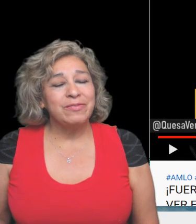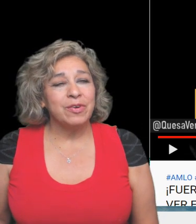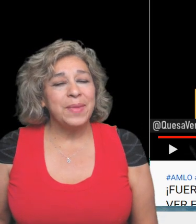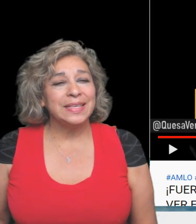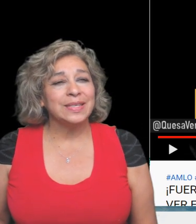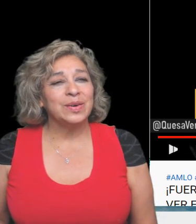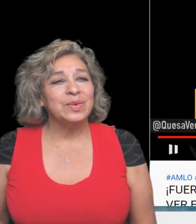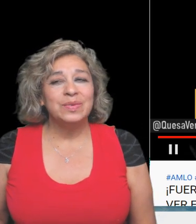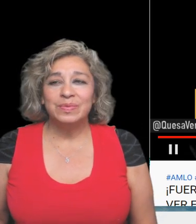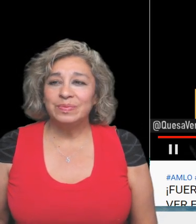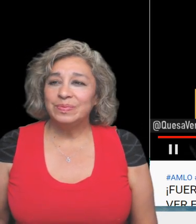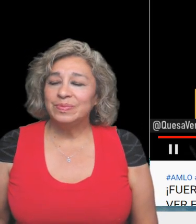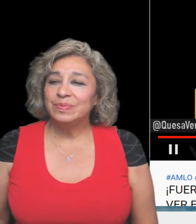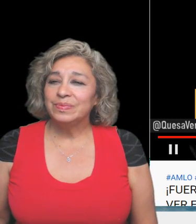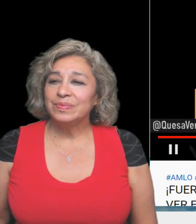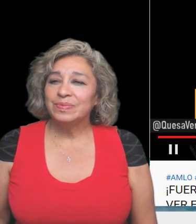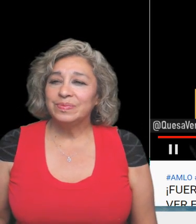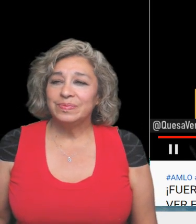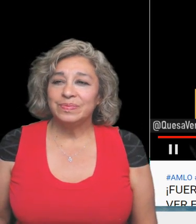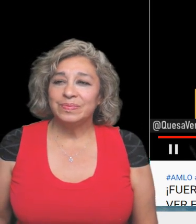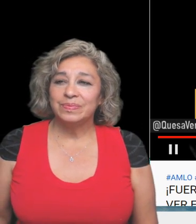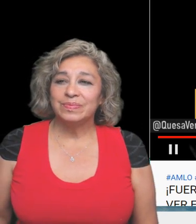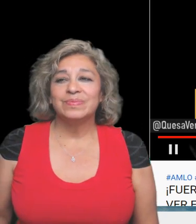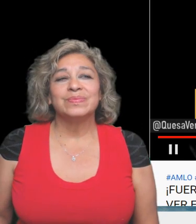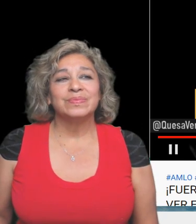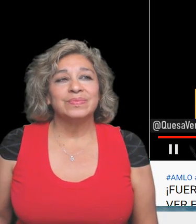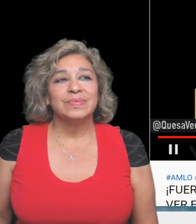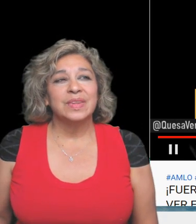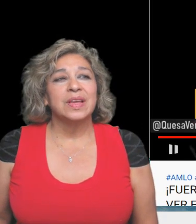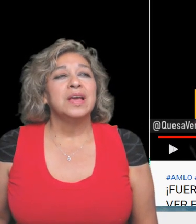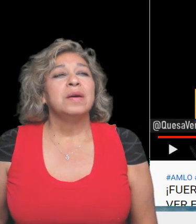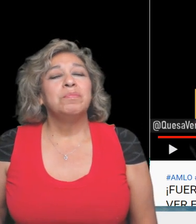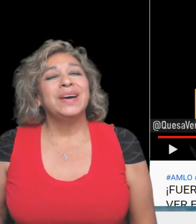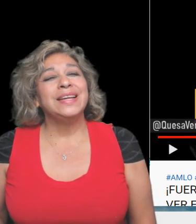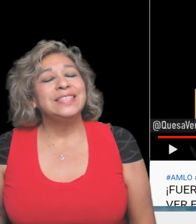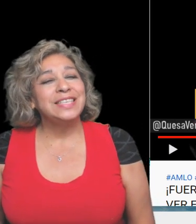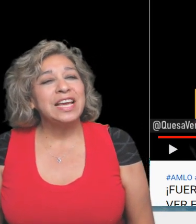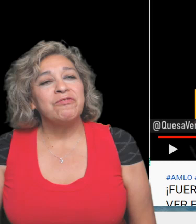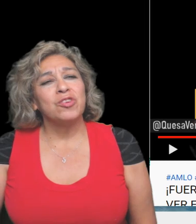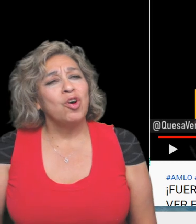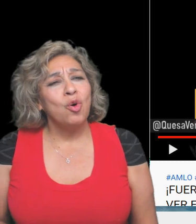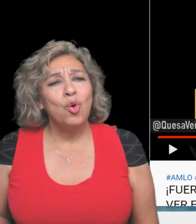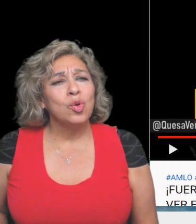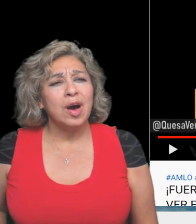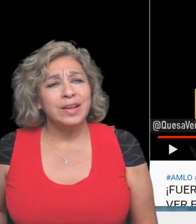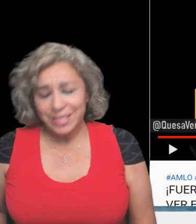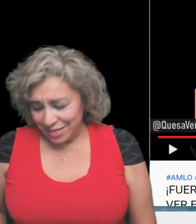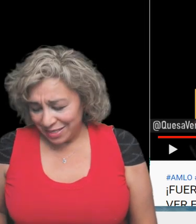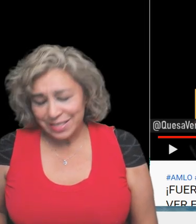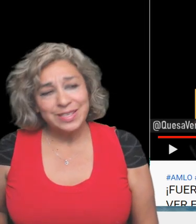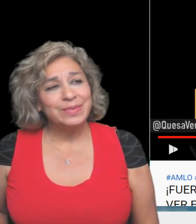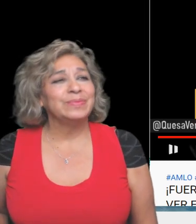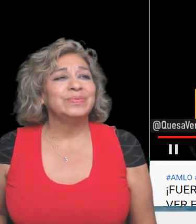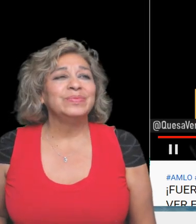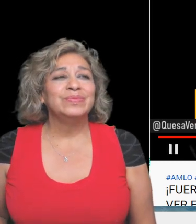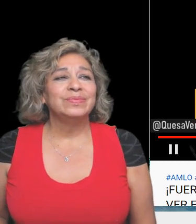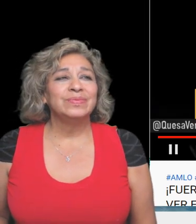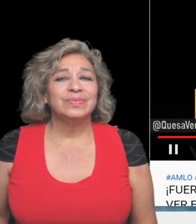only be for Mexico but instead for the whole continent